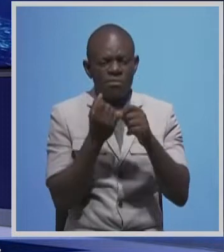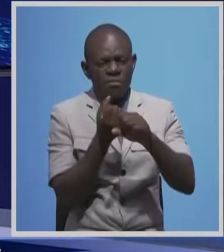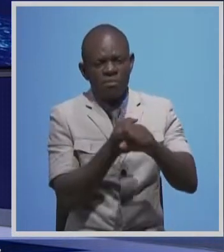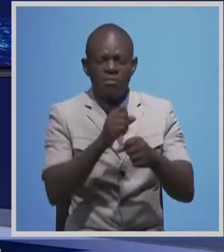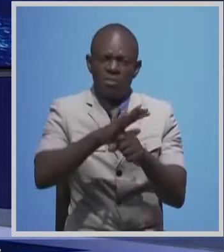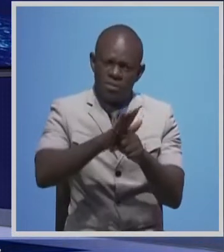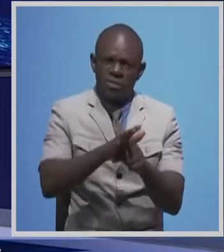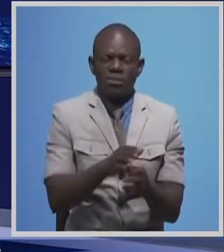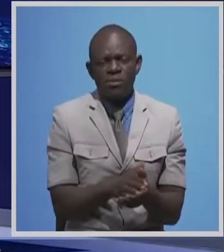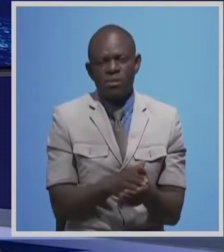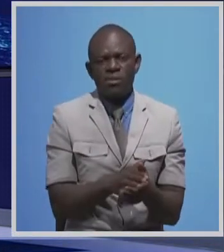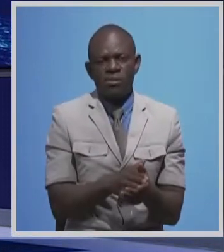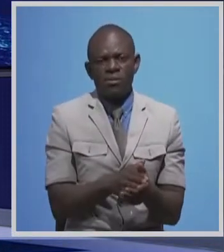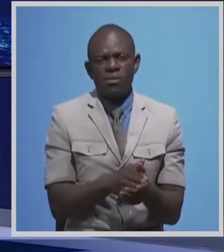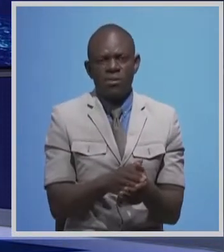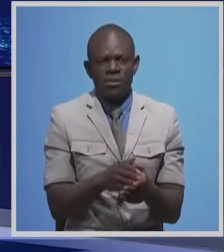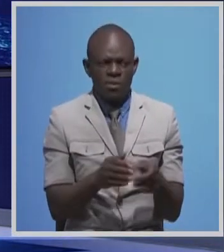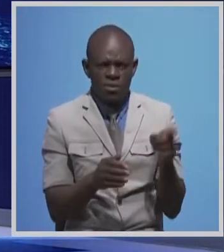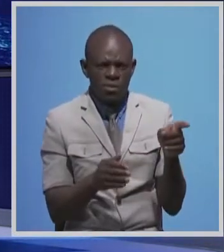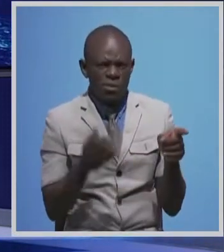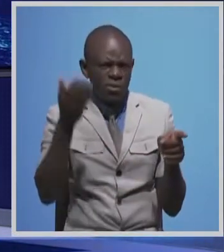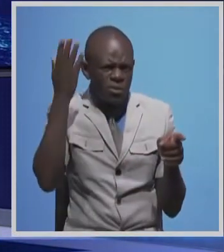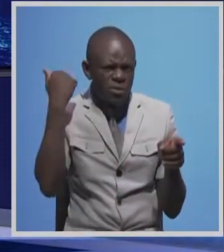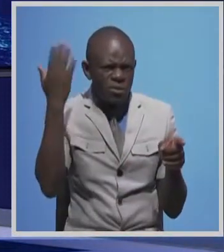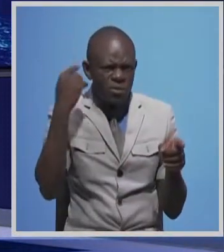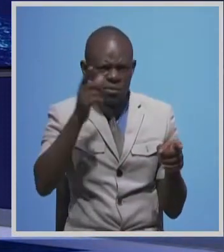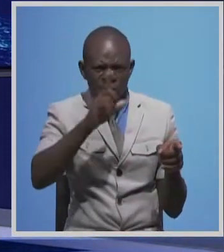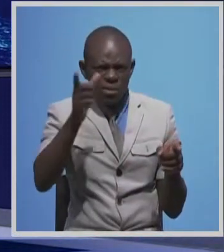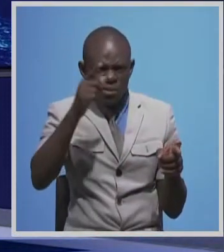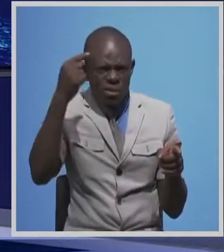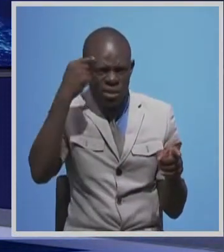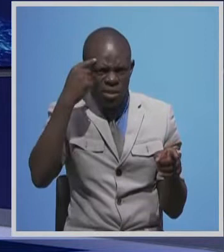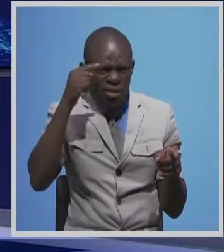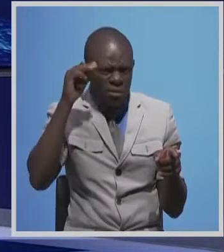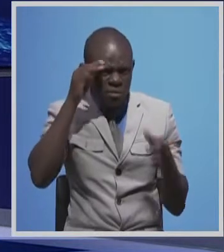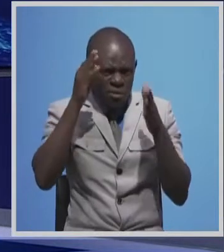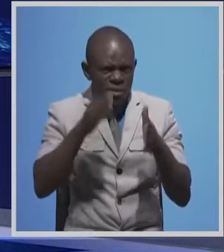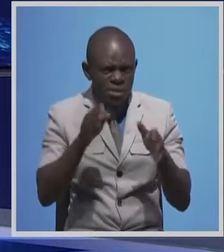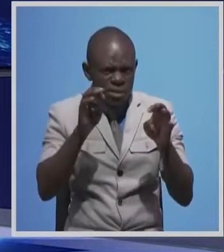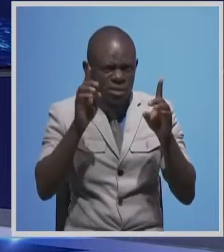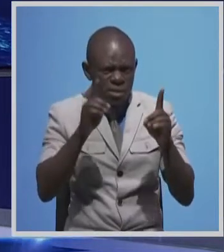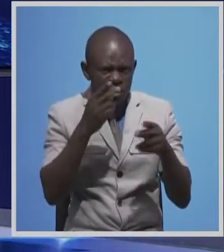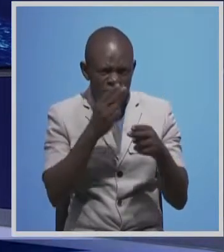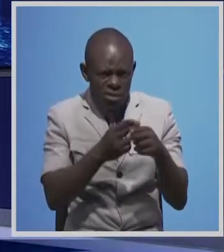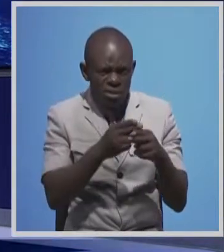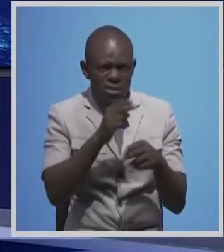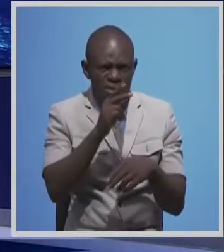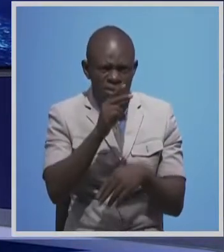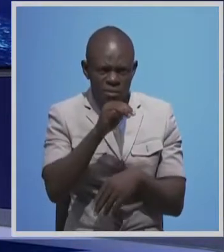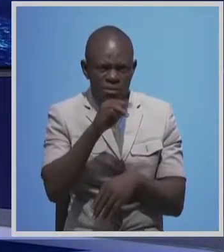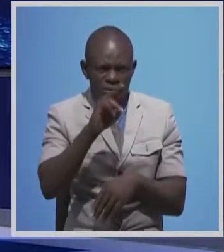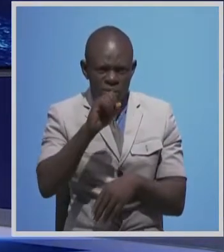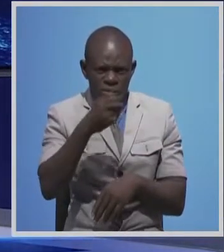Minister of Education in the MMD government, Crispin Musosha, has died. Mr. Musosha died today of COVID-19.